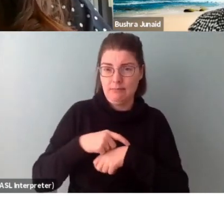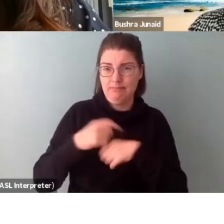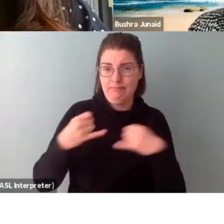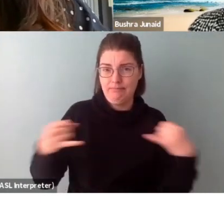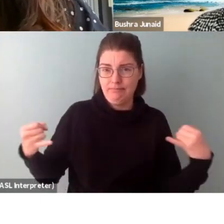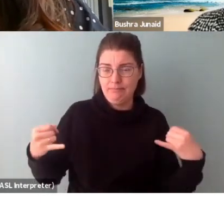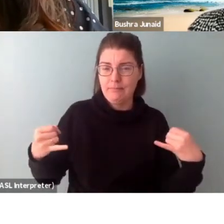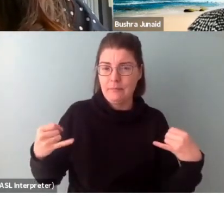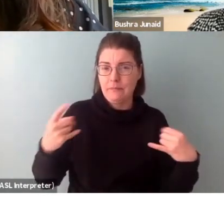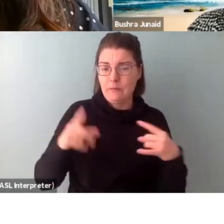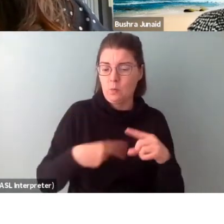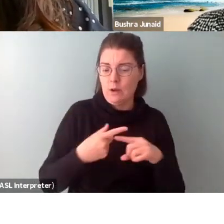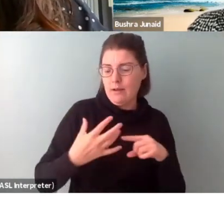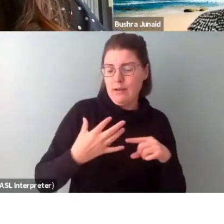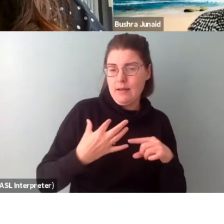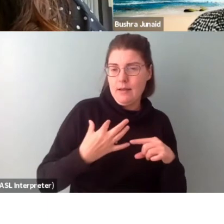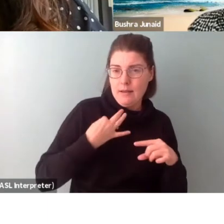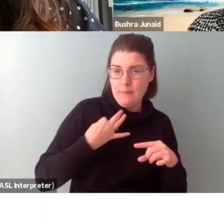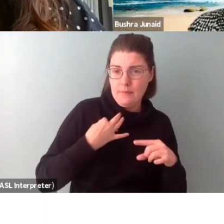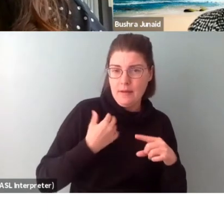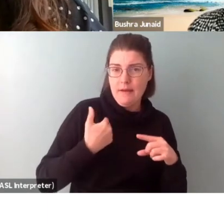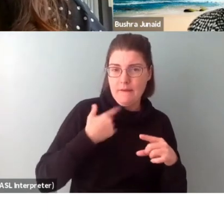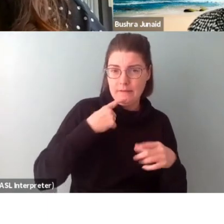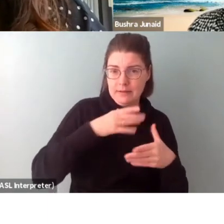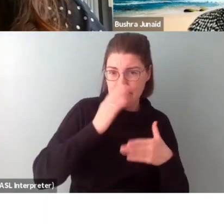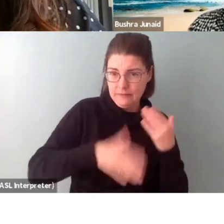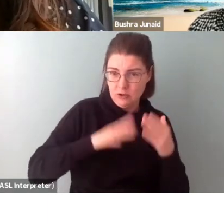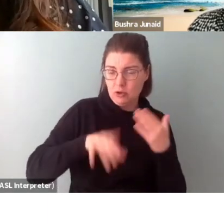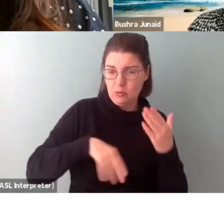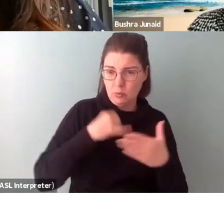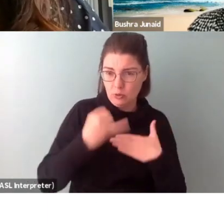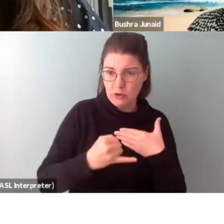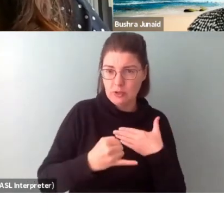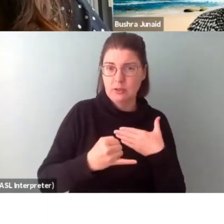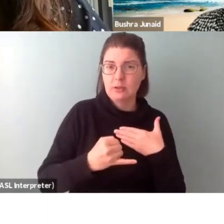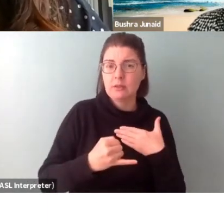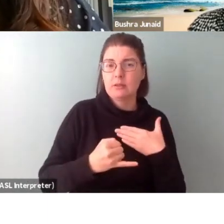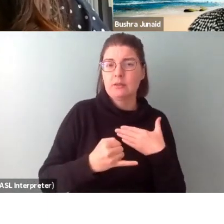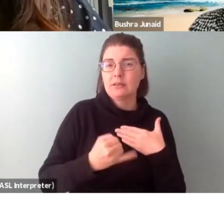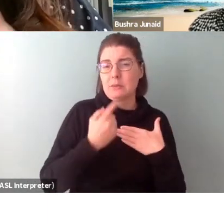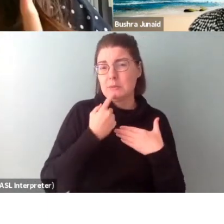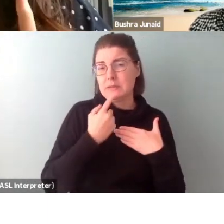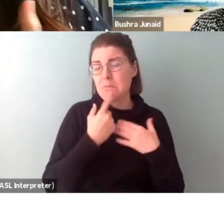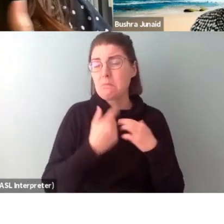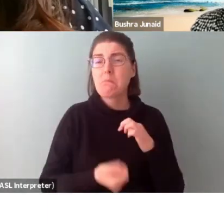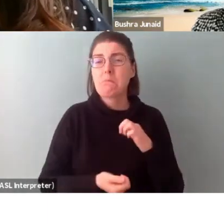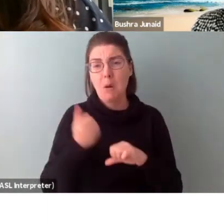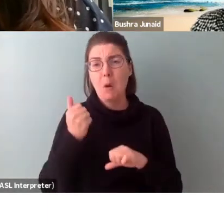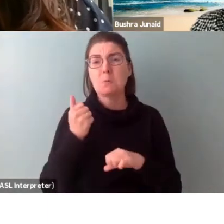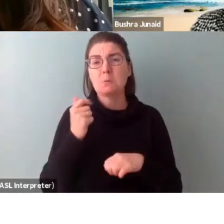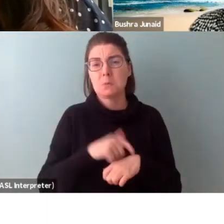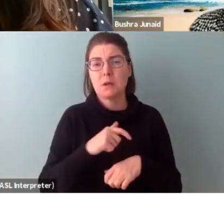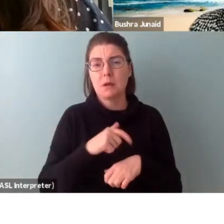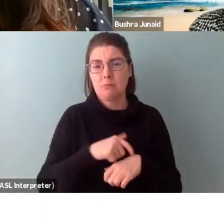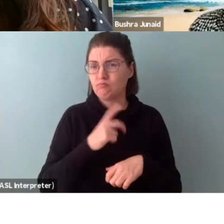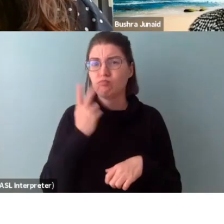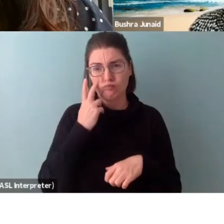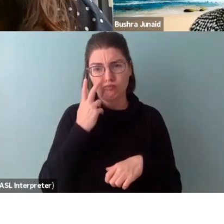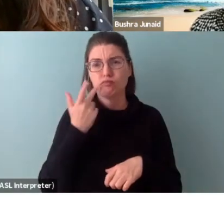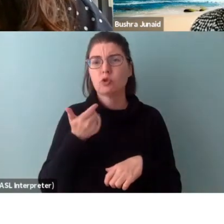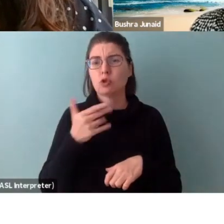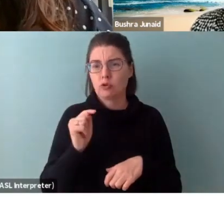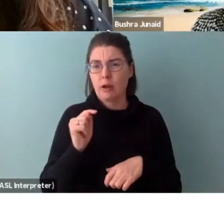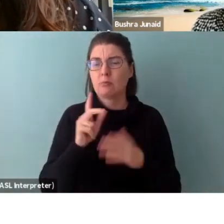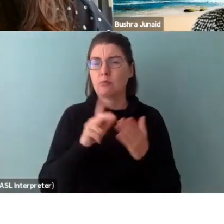applicants have to complete their project. And I would say majority of time, we do see grant